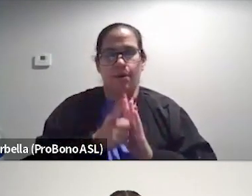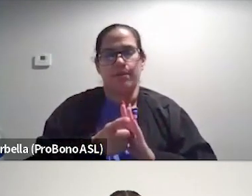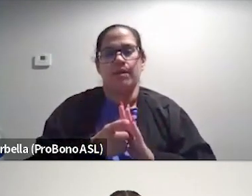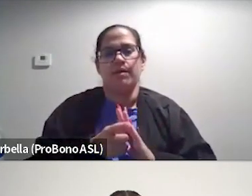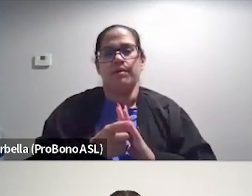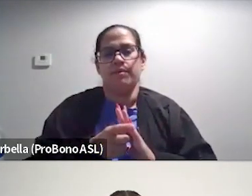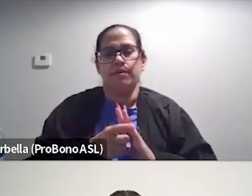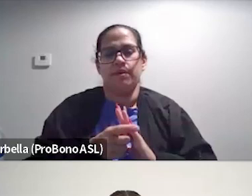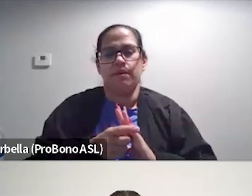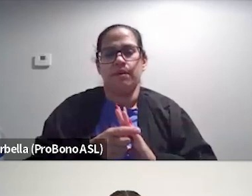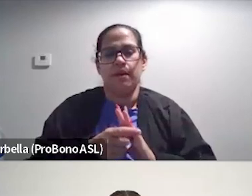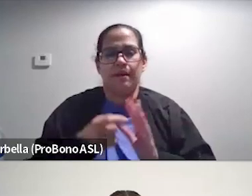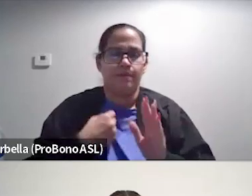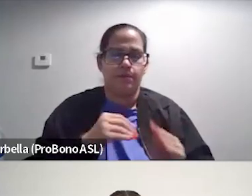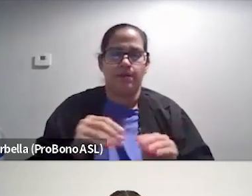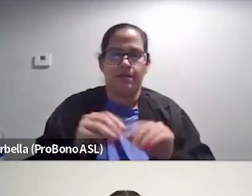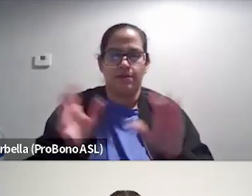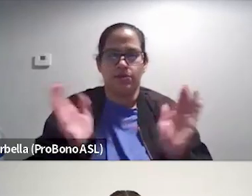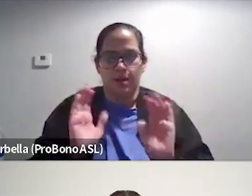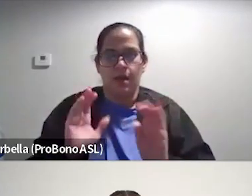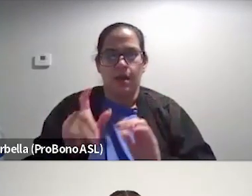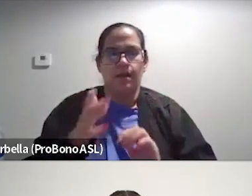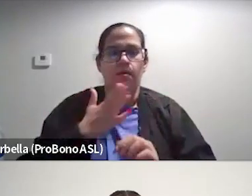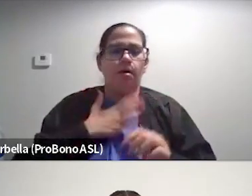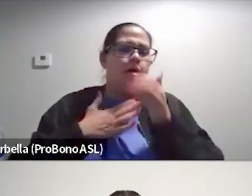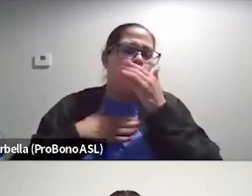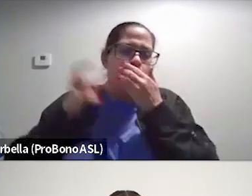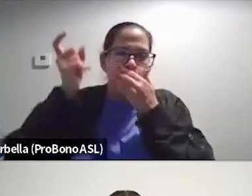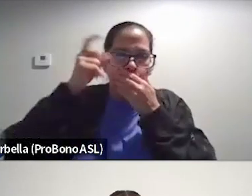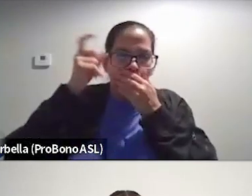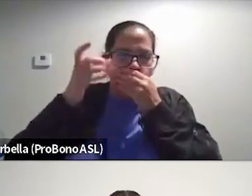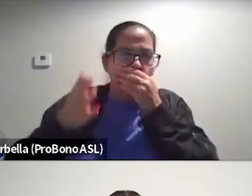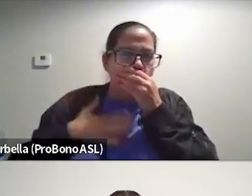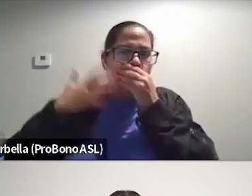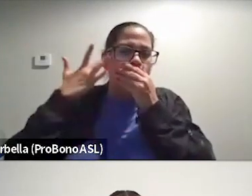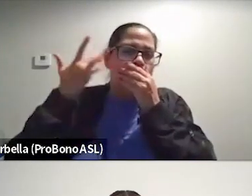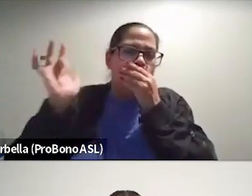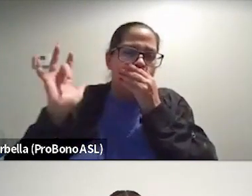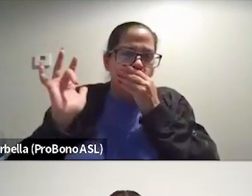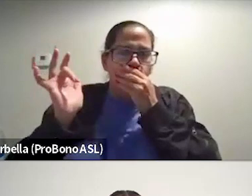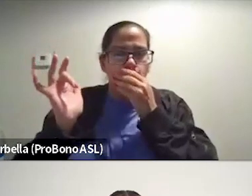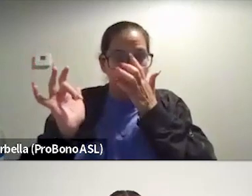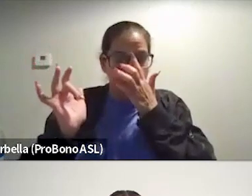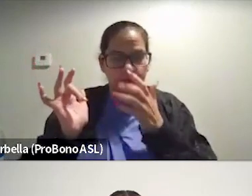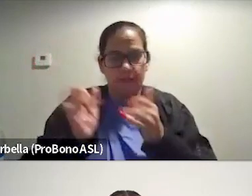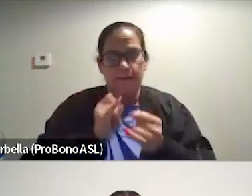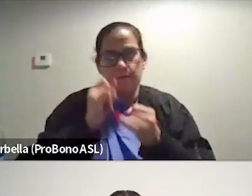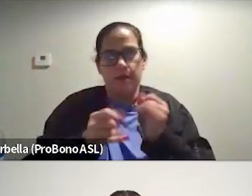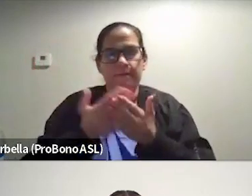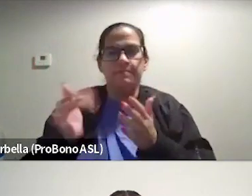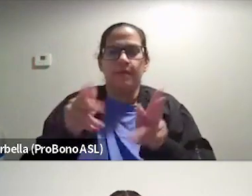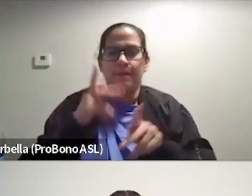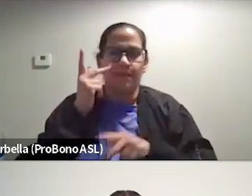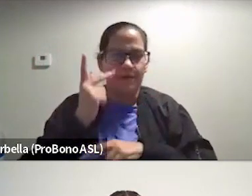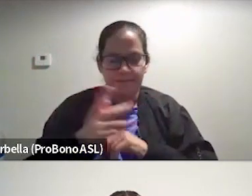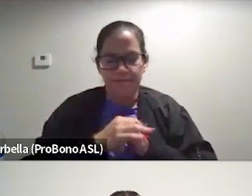I put this in the chat, my wisdom and my intellect is one of the last things that people see.